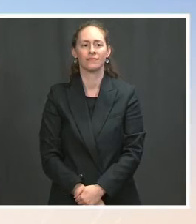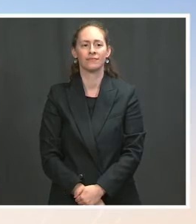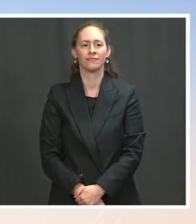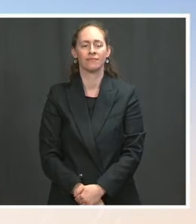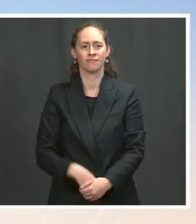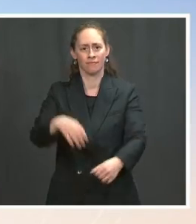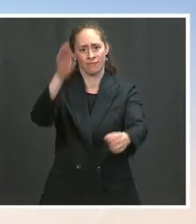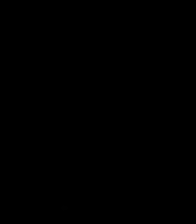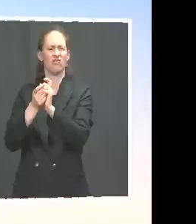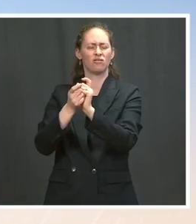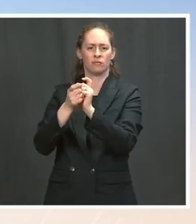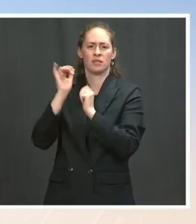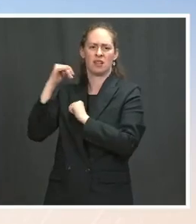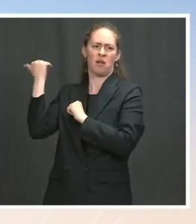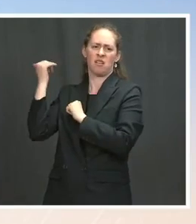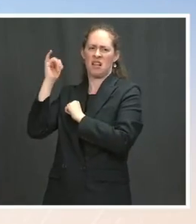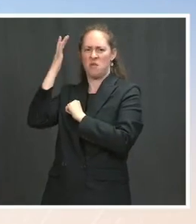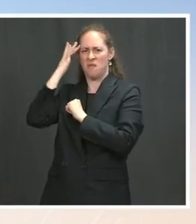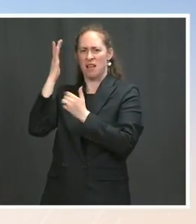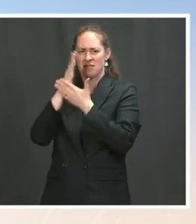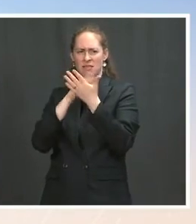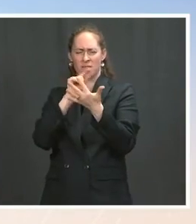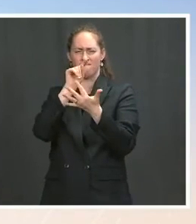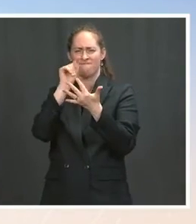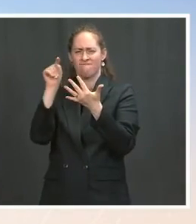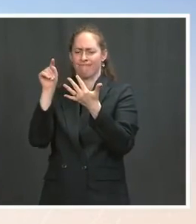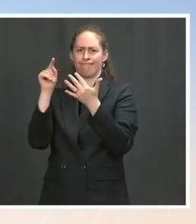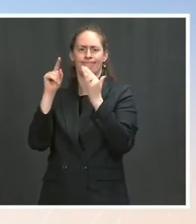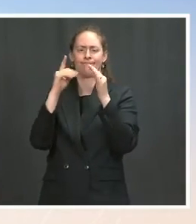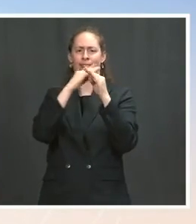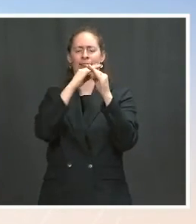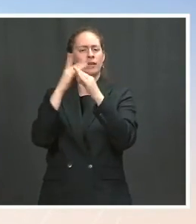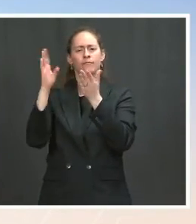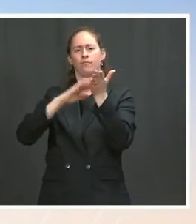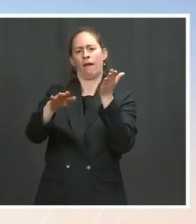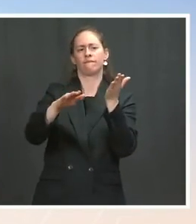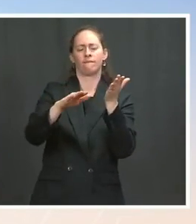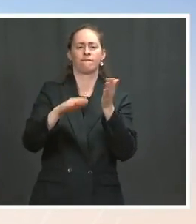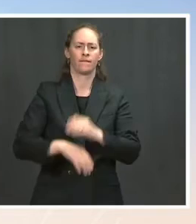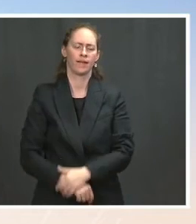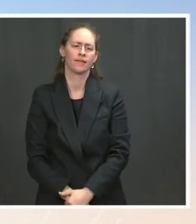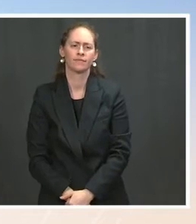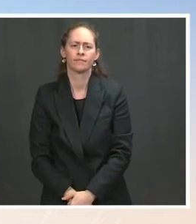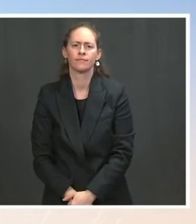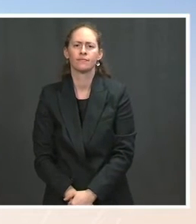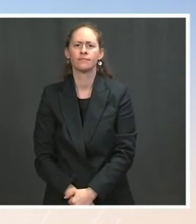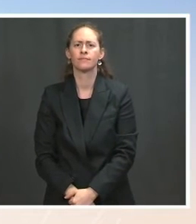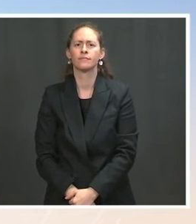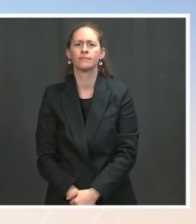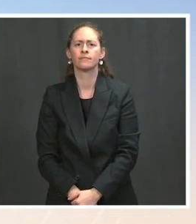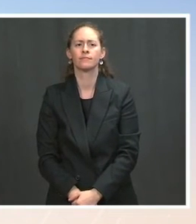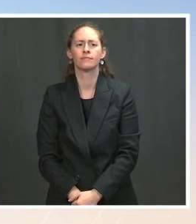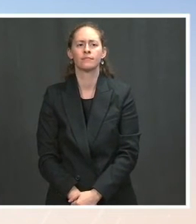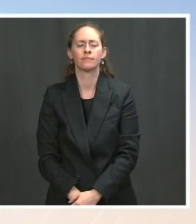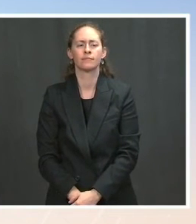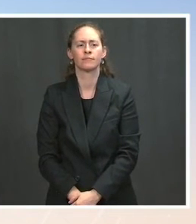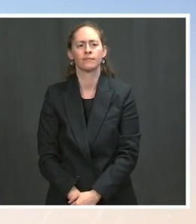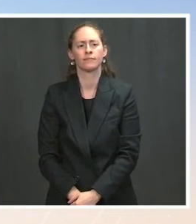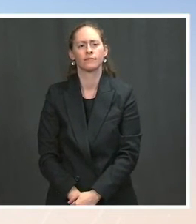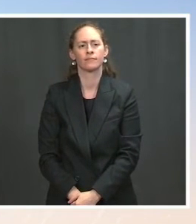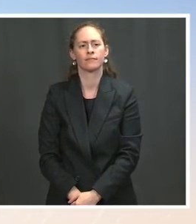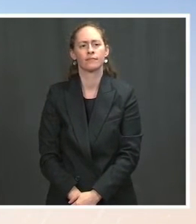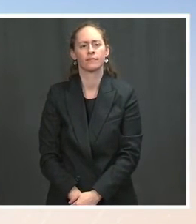you busy on a monday how does the white house know that people are just choosing not to apply for jobs because the extra unemployment